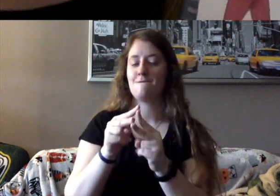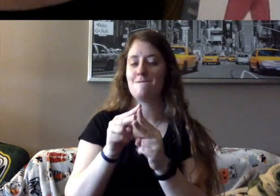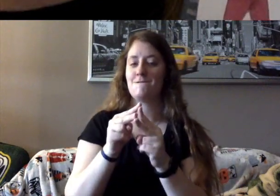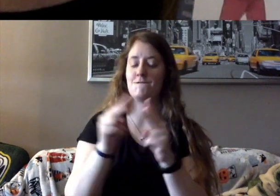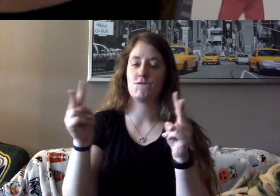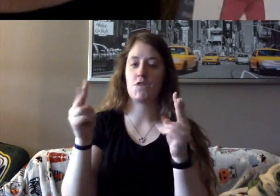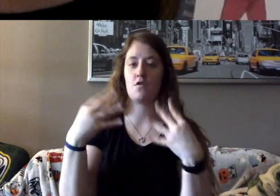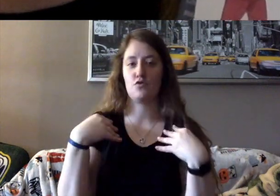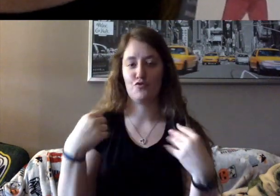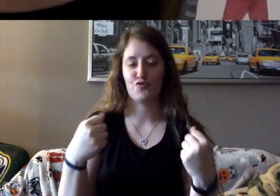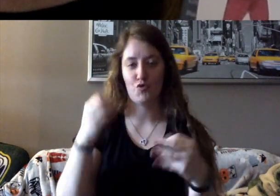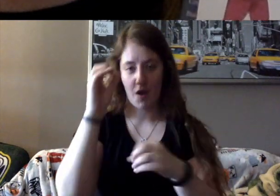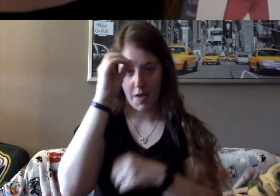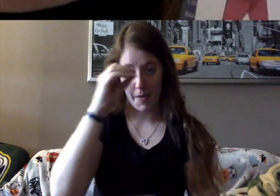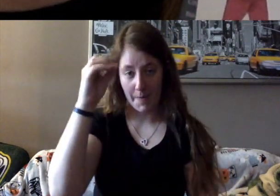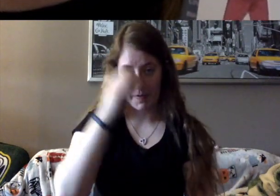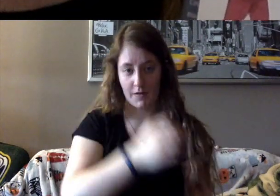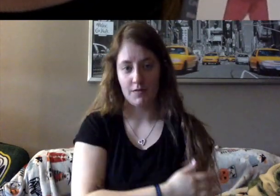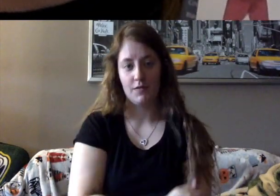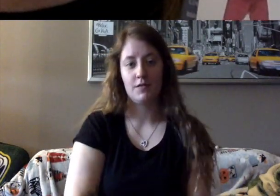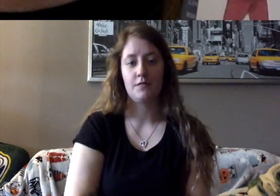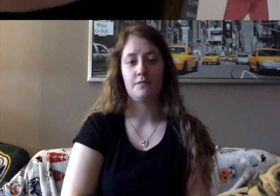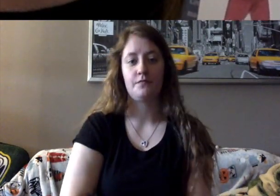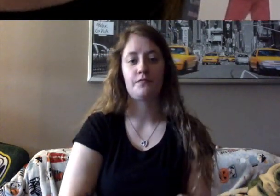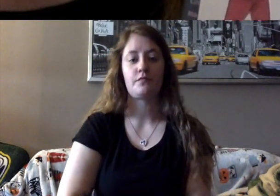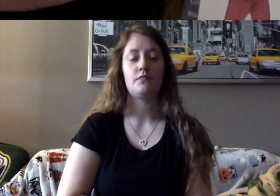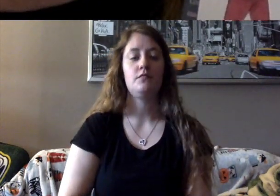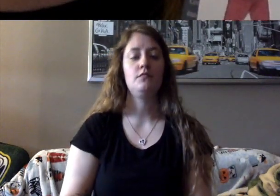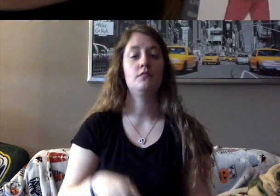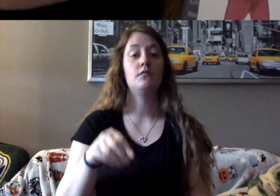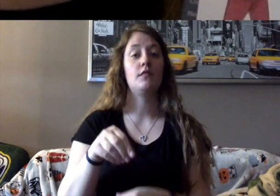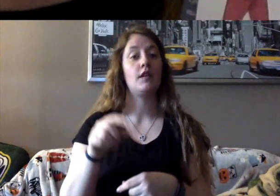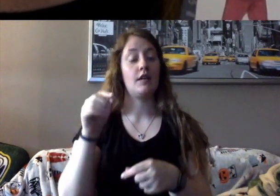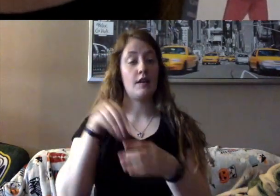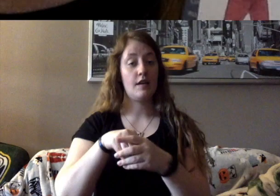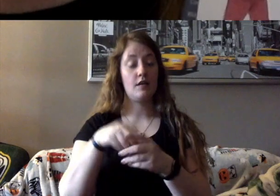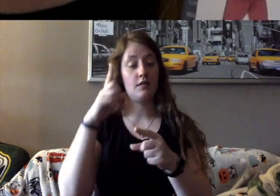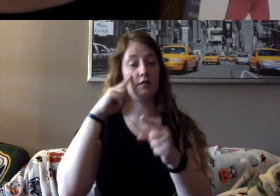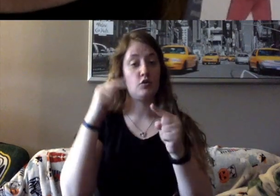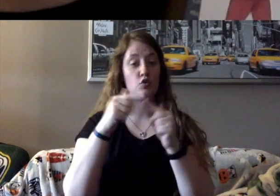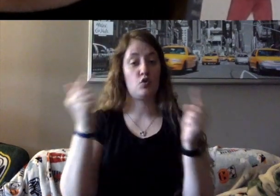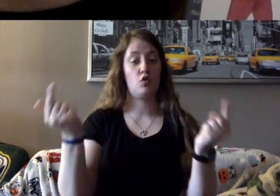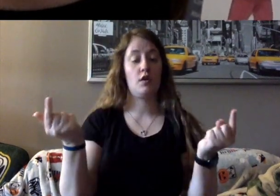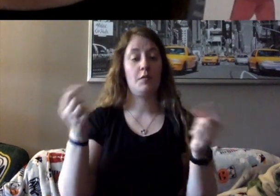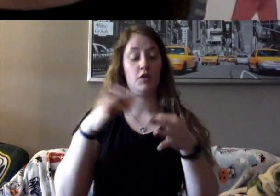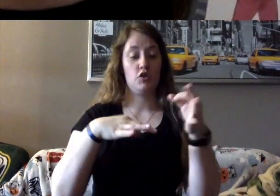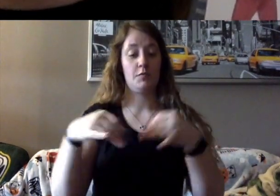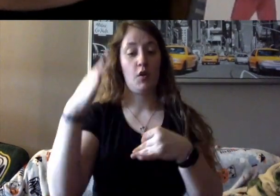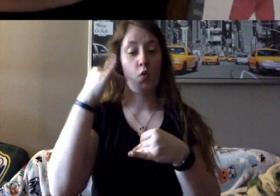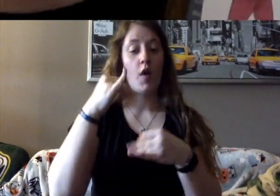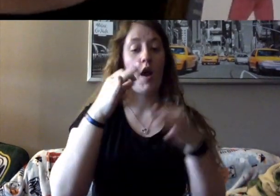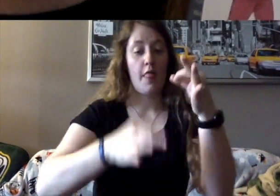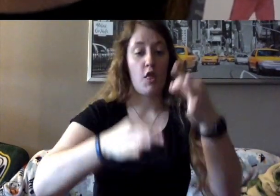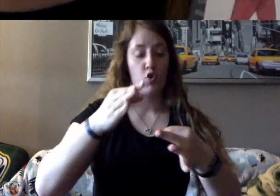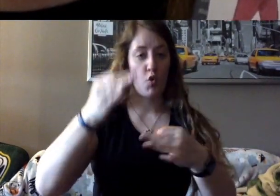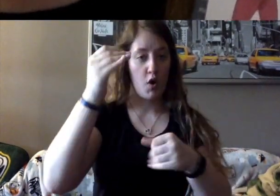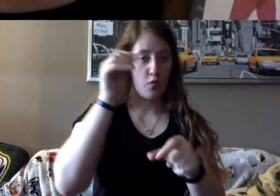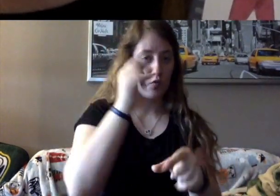she explained why the court was wrong to rule against women workers who were fighting to get paid the same as men.